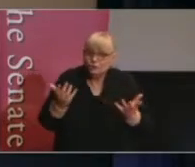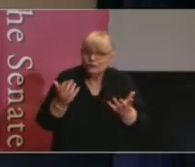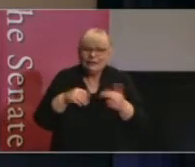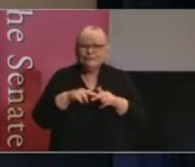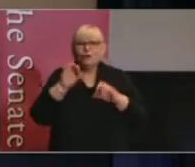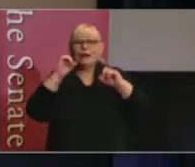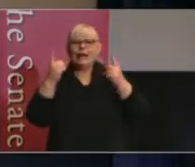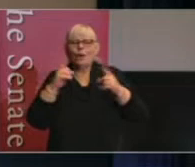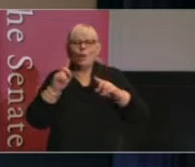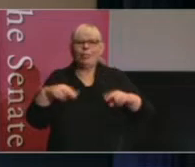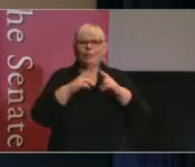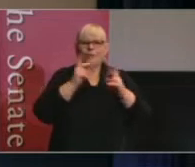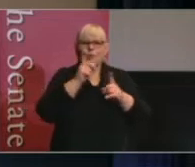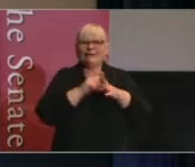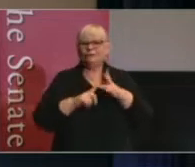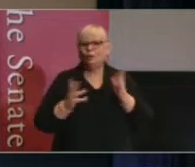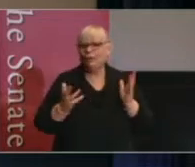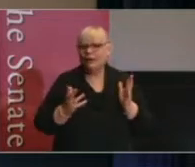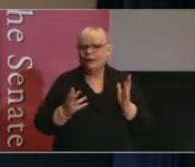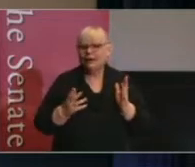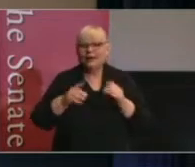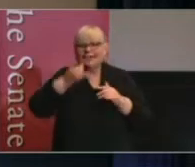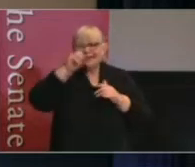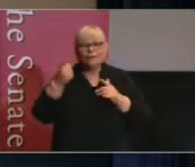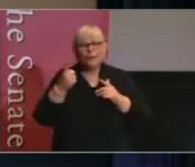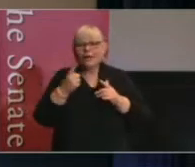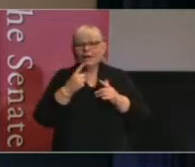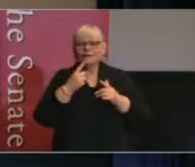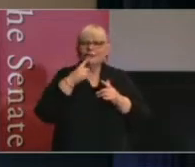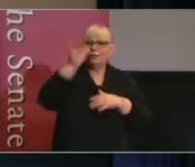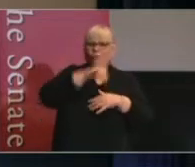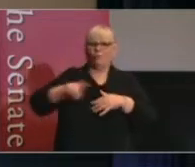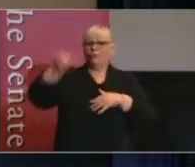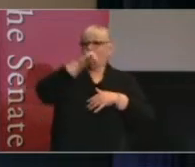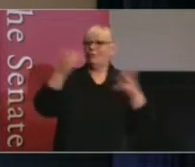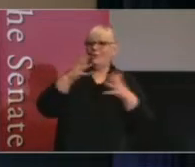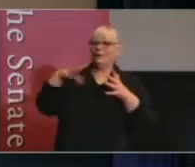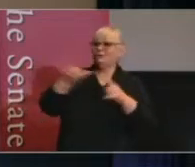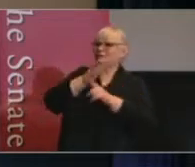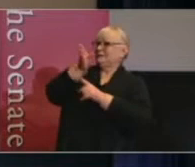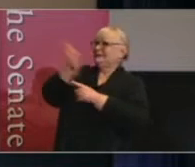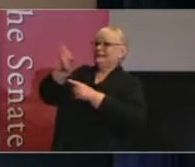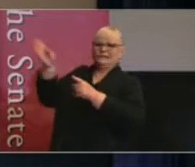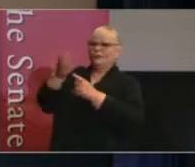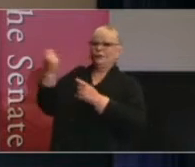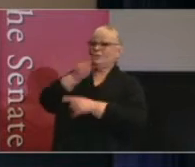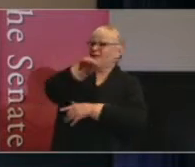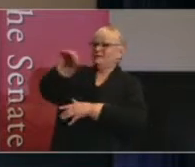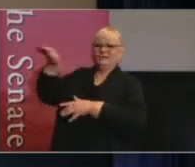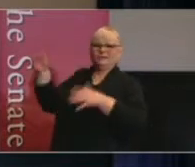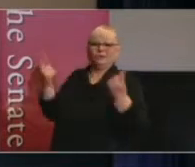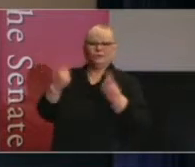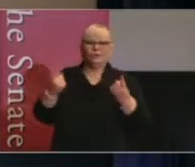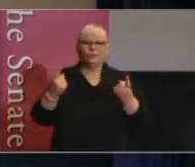understand what the institution is doing, you can't identify the places at which you're going to be part of that